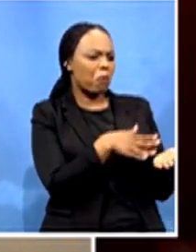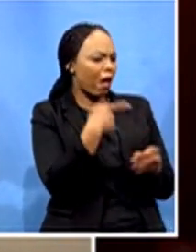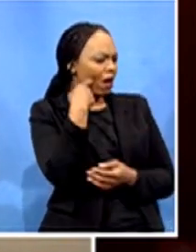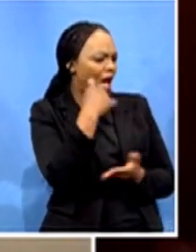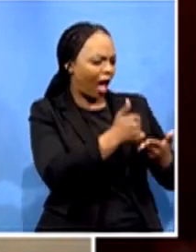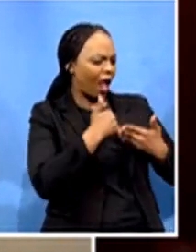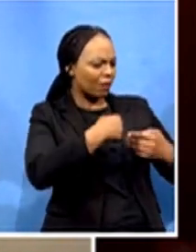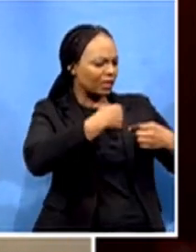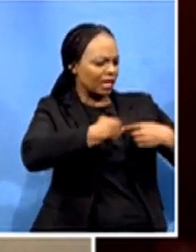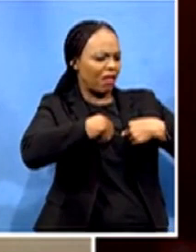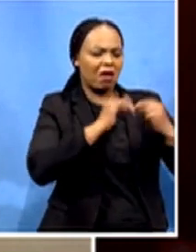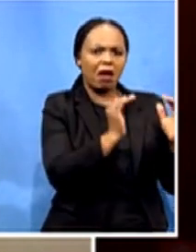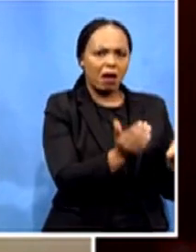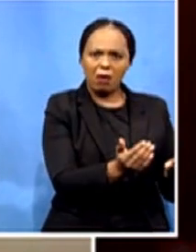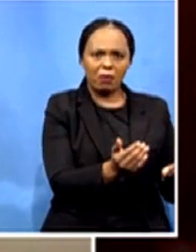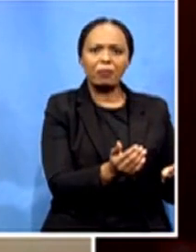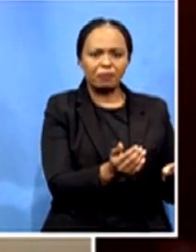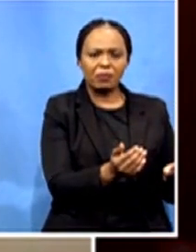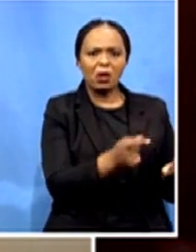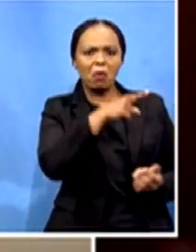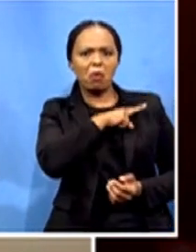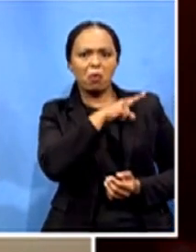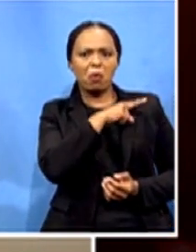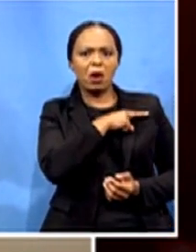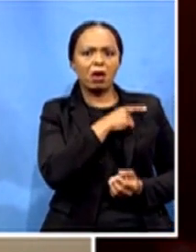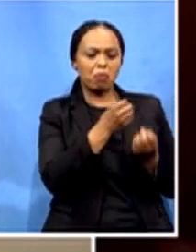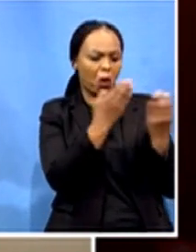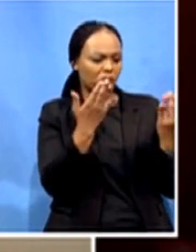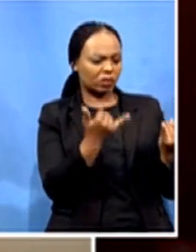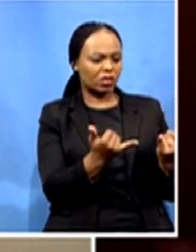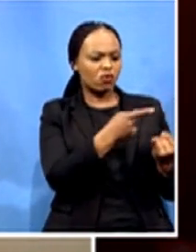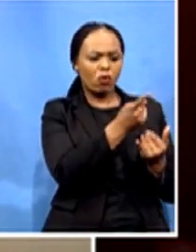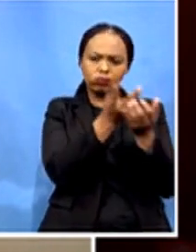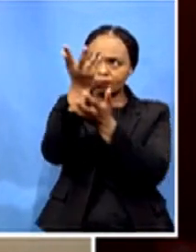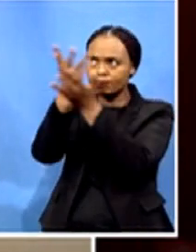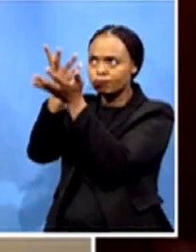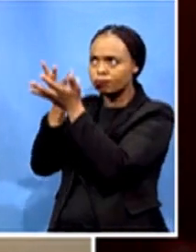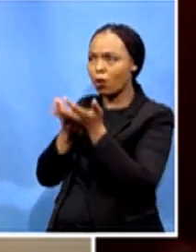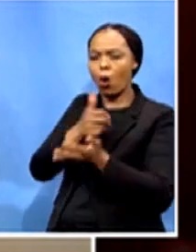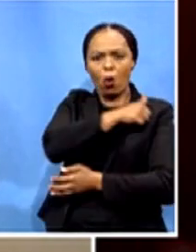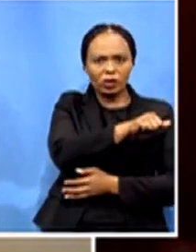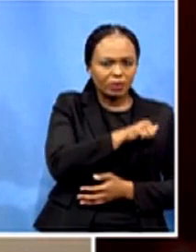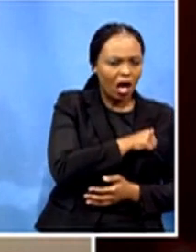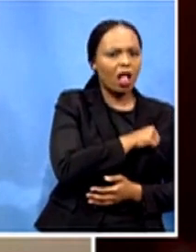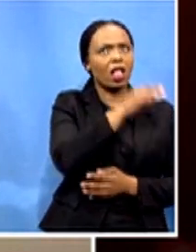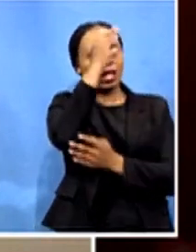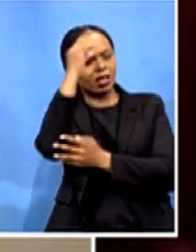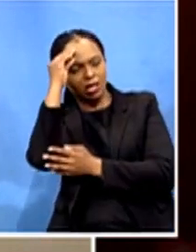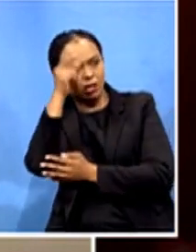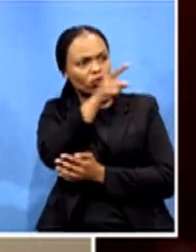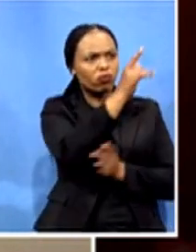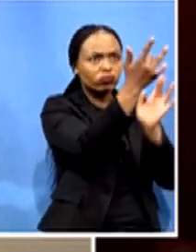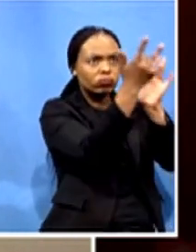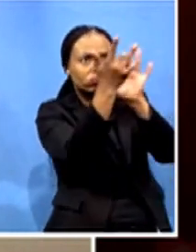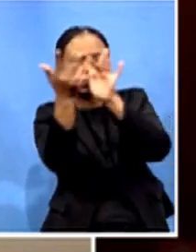mostly speaking to hospitals and clinics as opposed to individuals how are you how are you how is this engagement